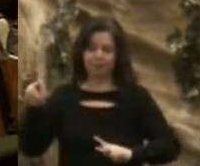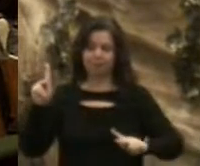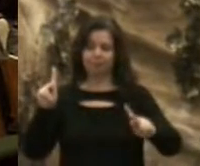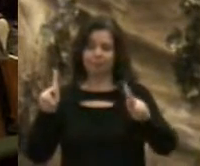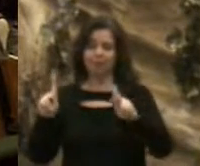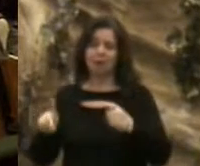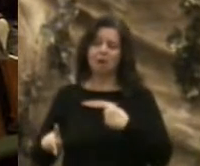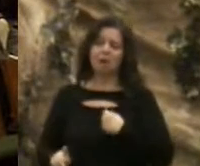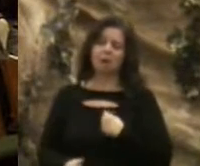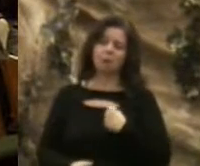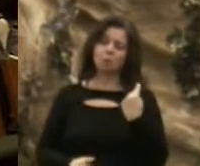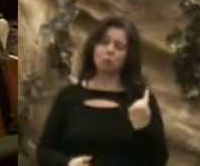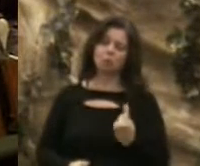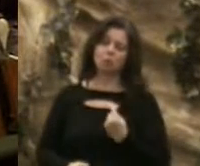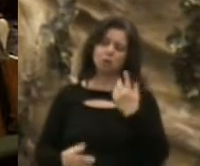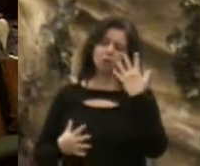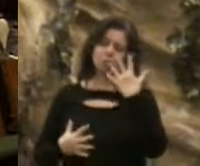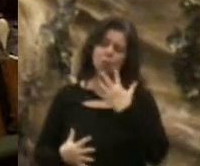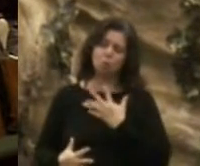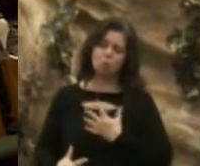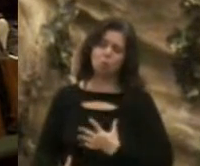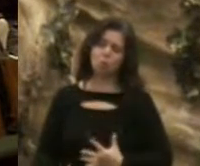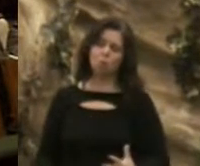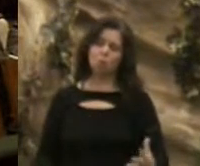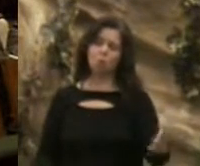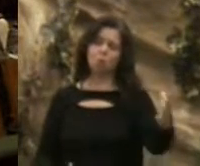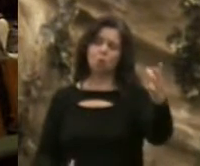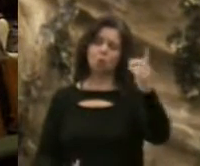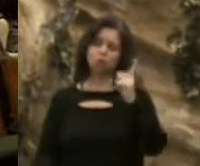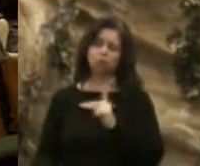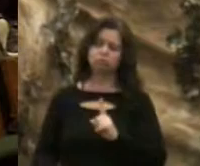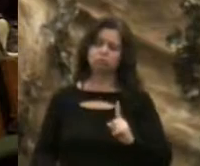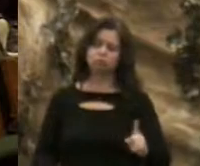I'm just a four